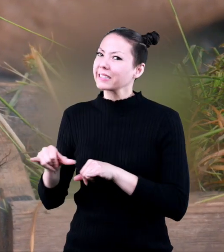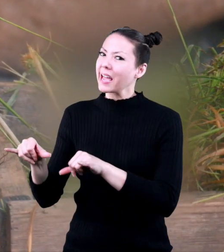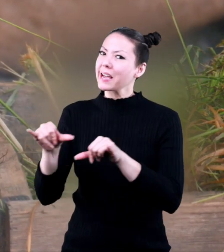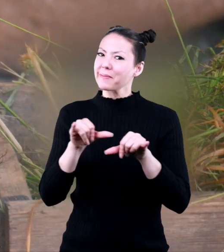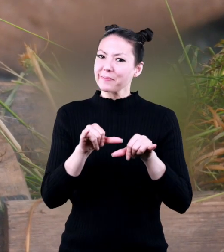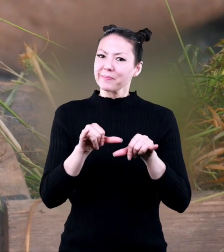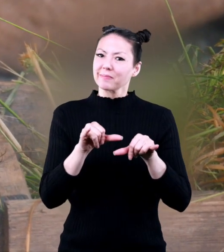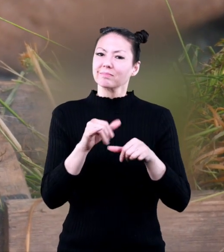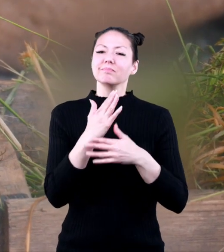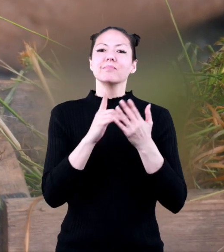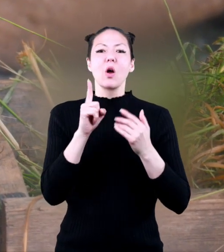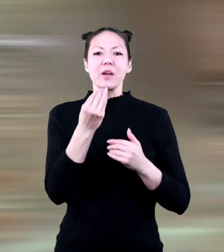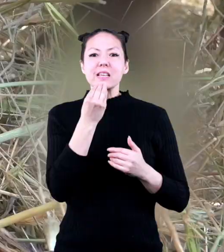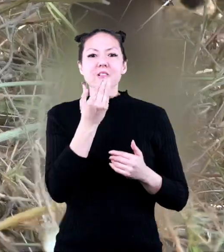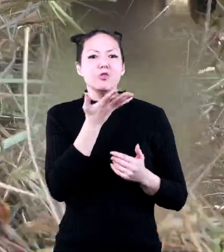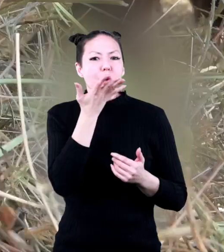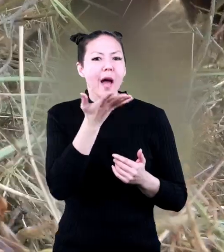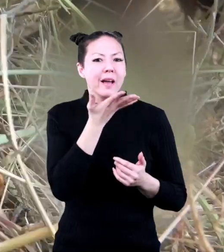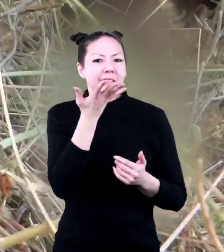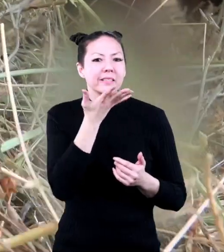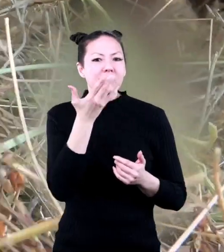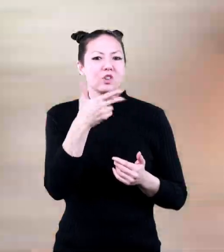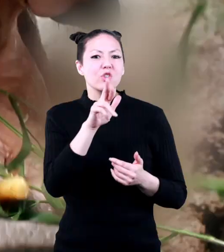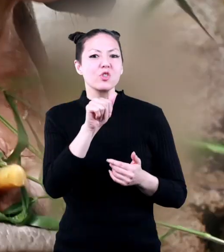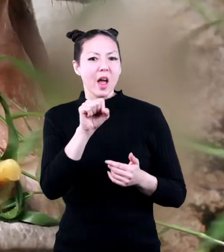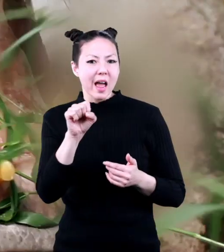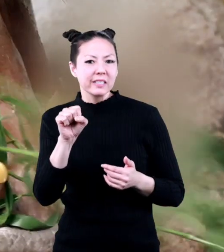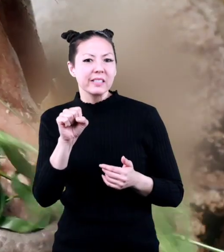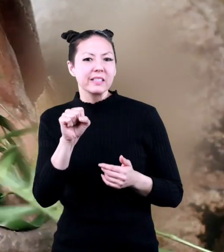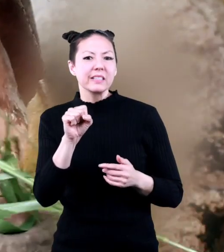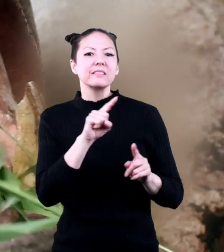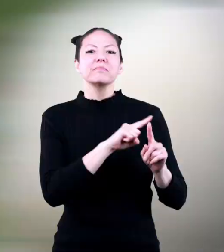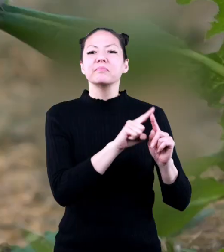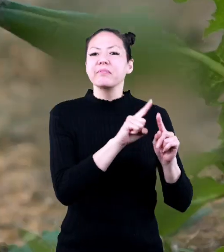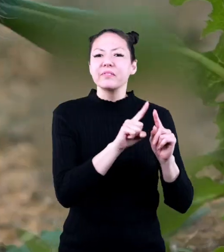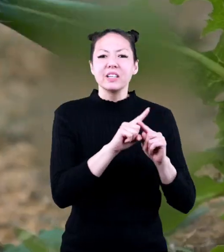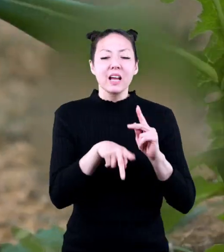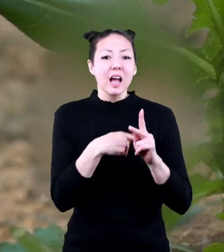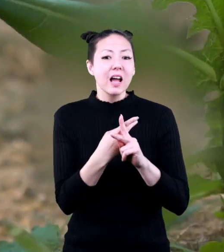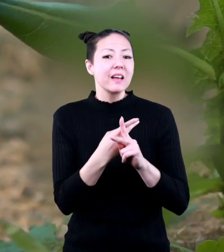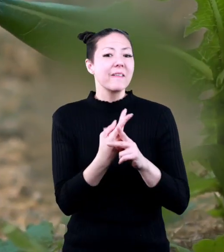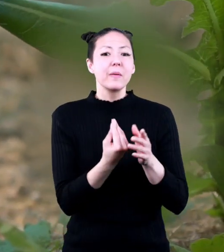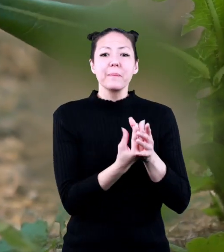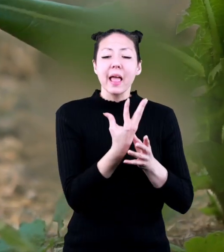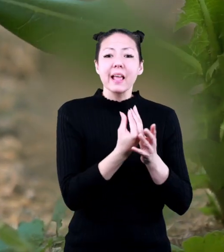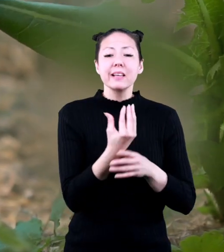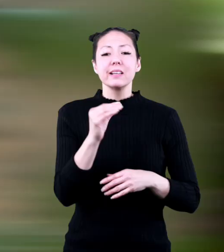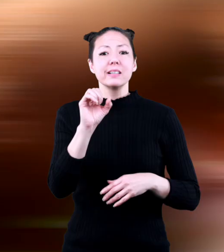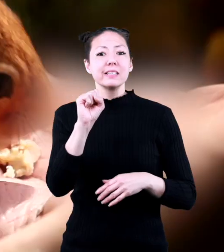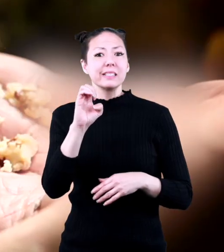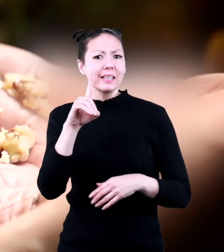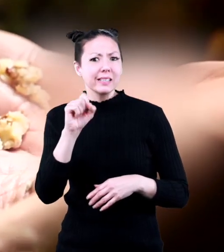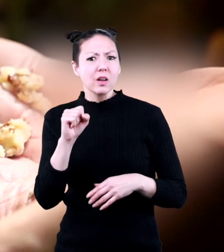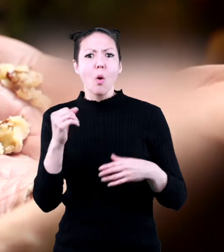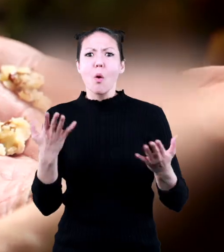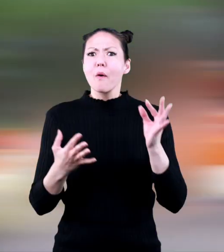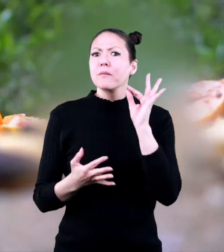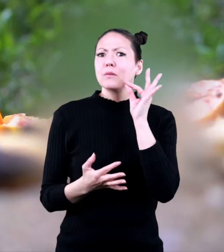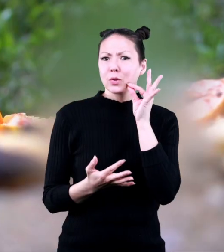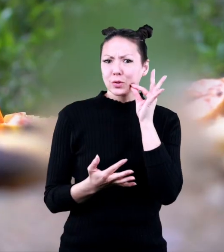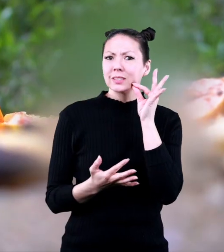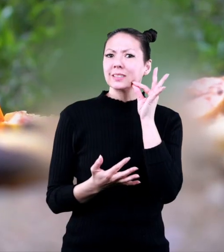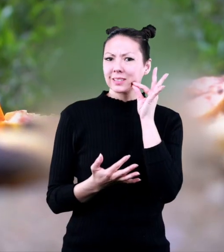same. Some eat only grasses, while others eat different kinds of plants, seeds,